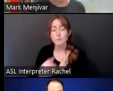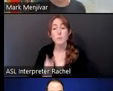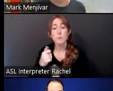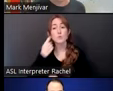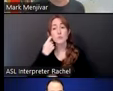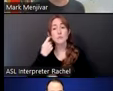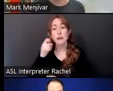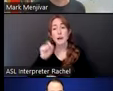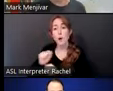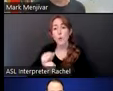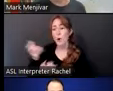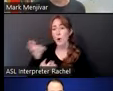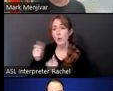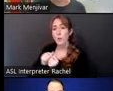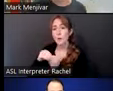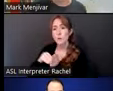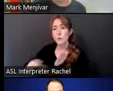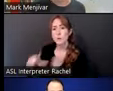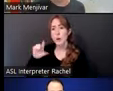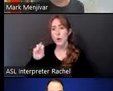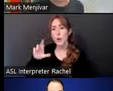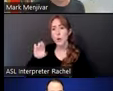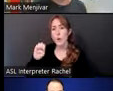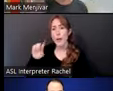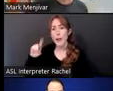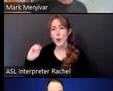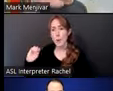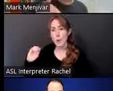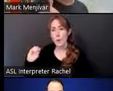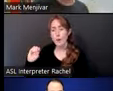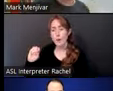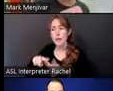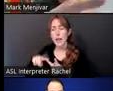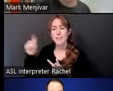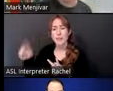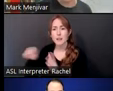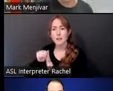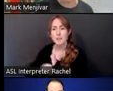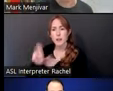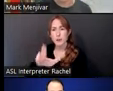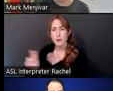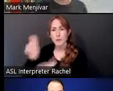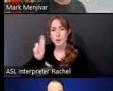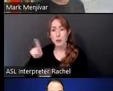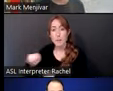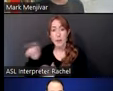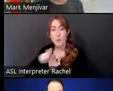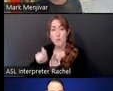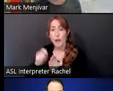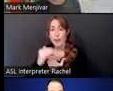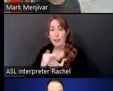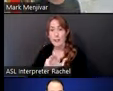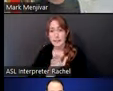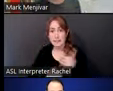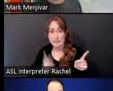in Laredo, also at Texas State University, where they make that list, which you can see the list here on the left. But then we end